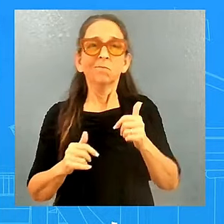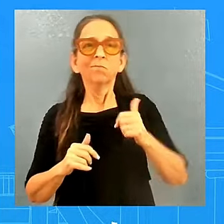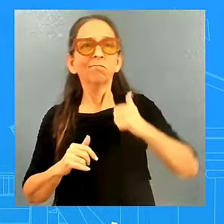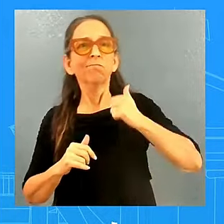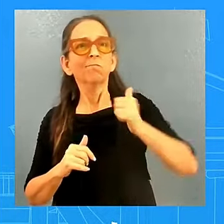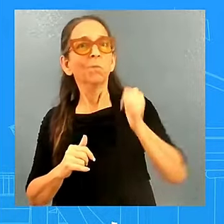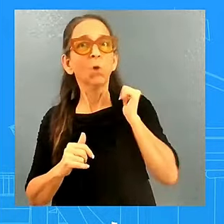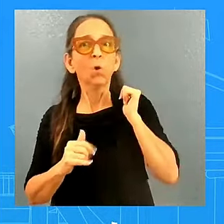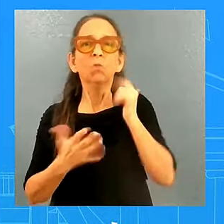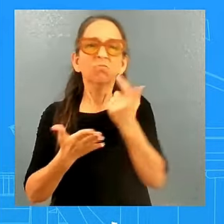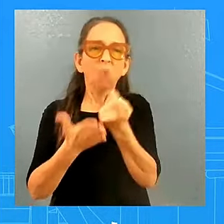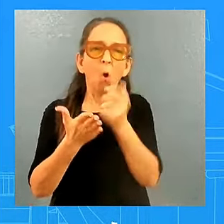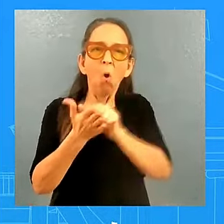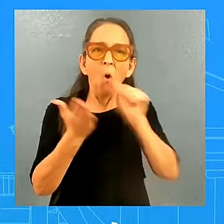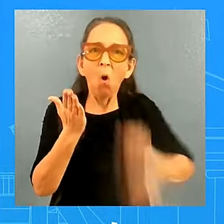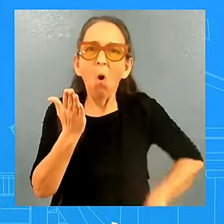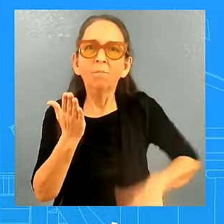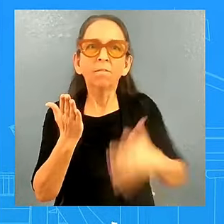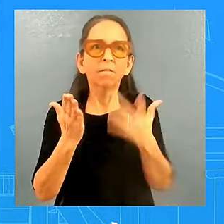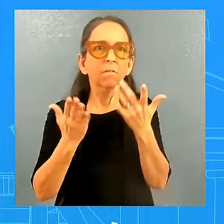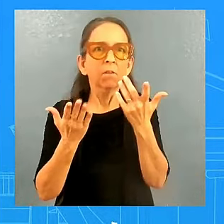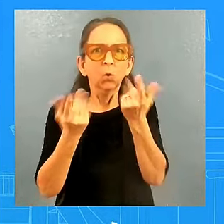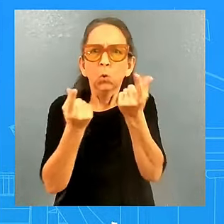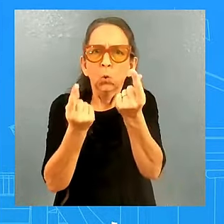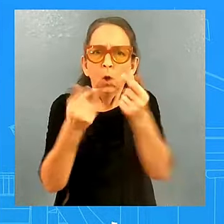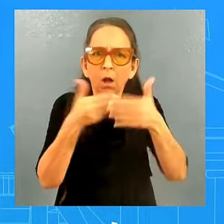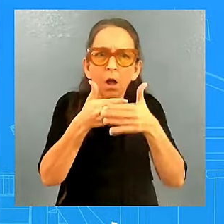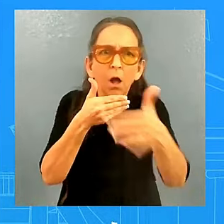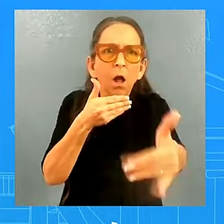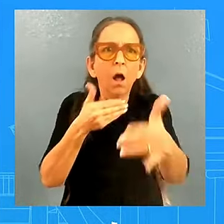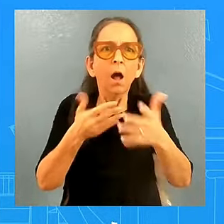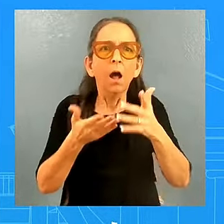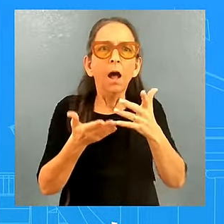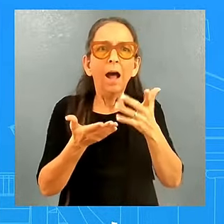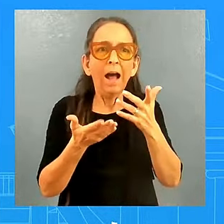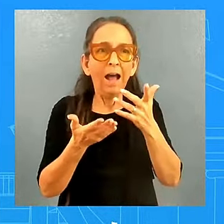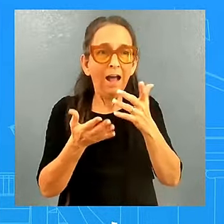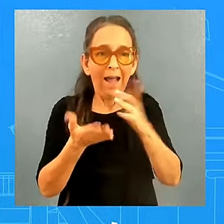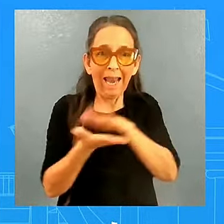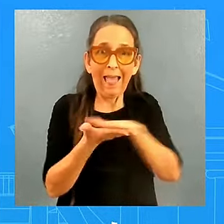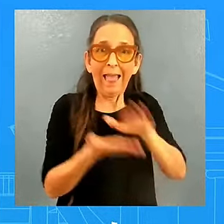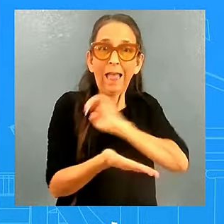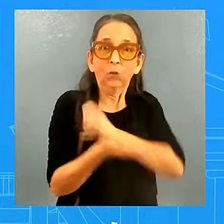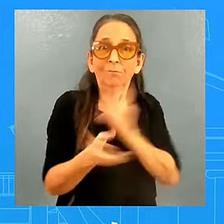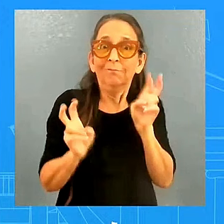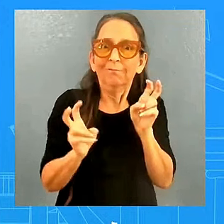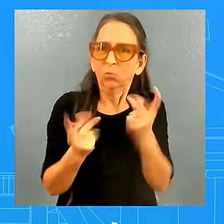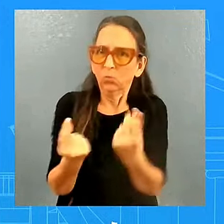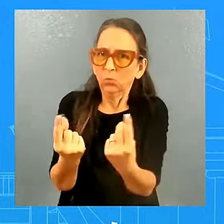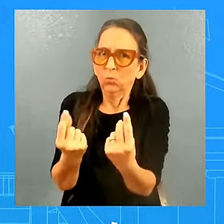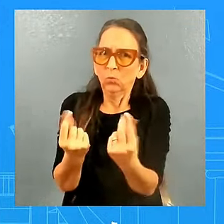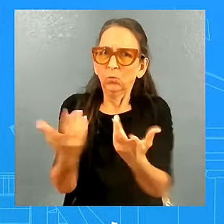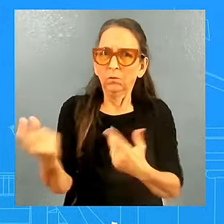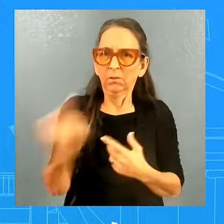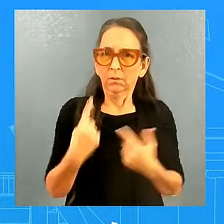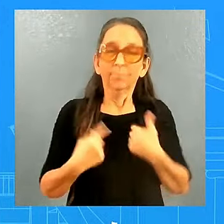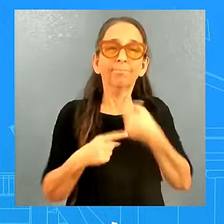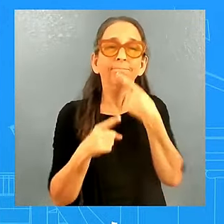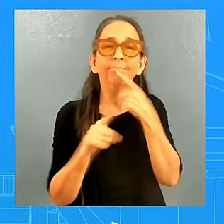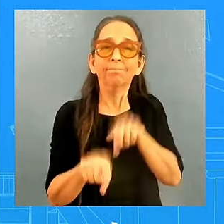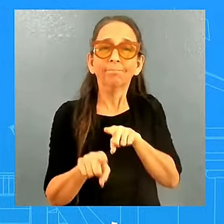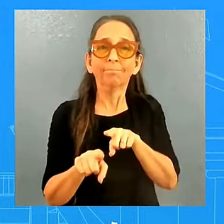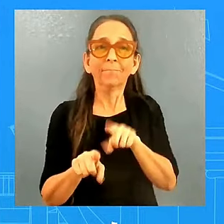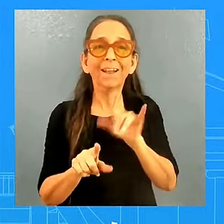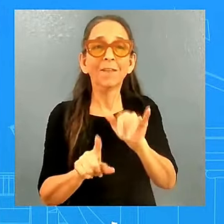a couple of things. I do want to talk about the Inflation Reduction Act. That is a popular piece of legislation, obviously, that became law. That